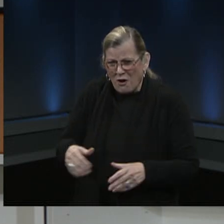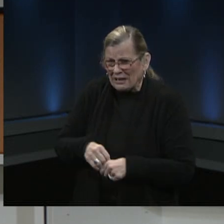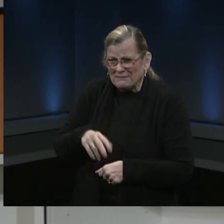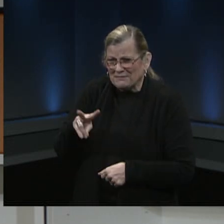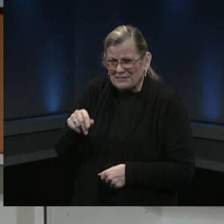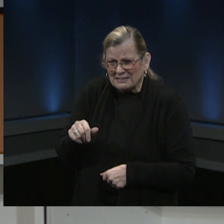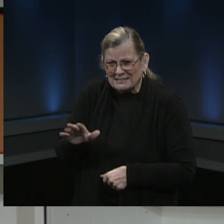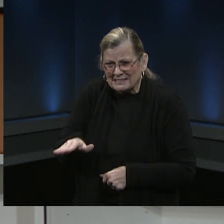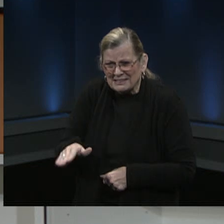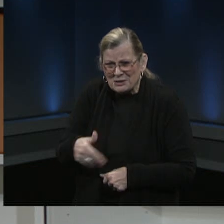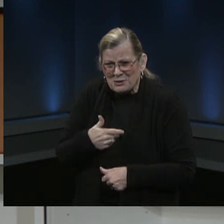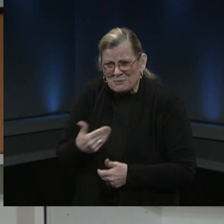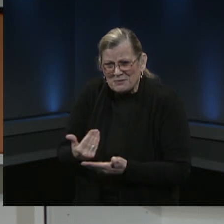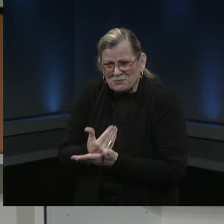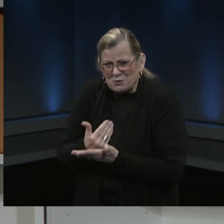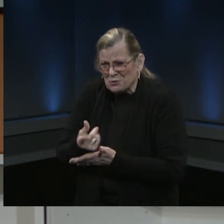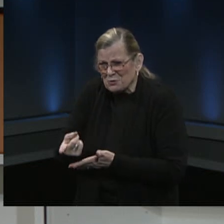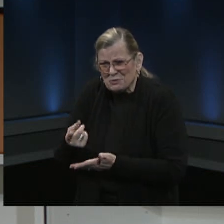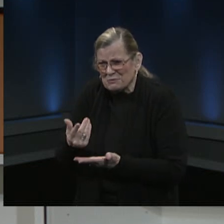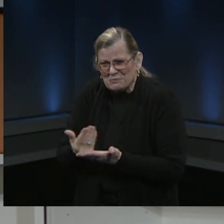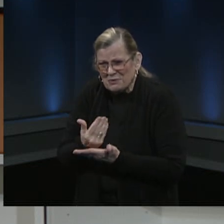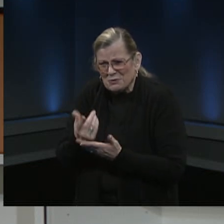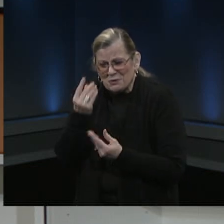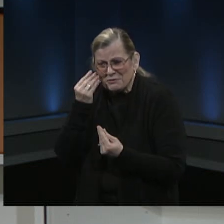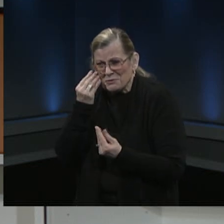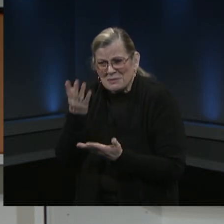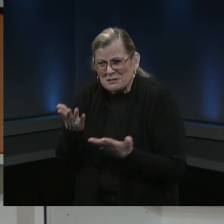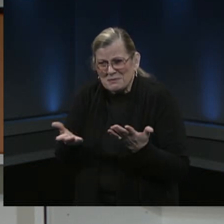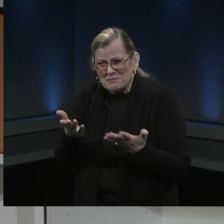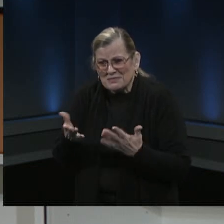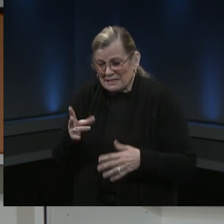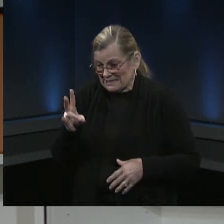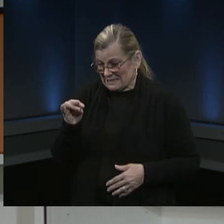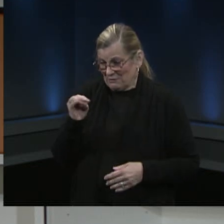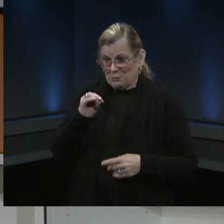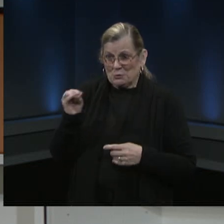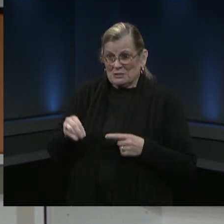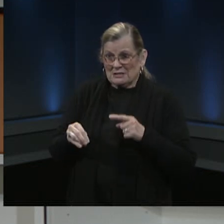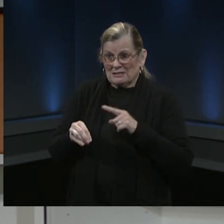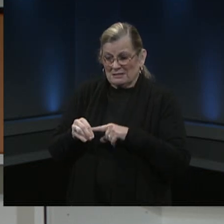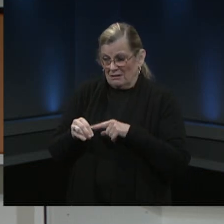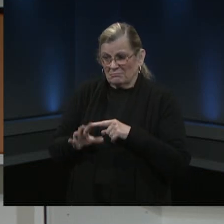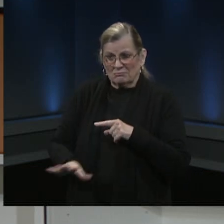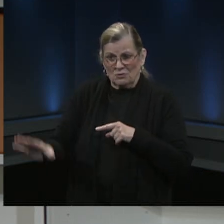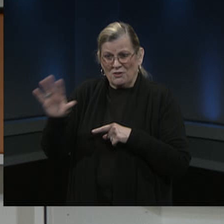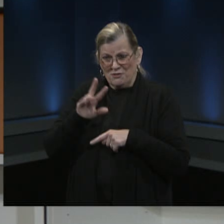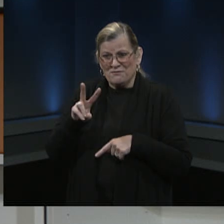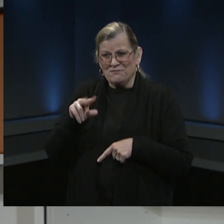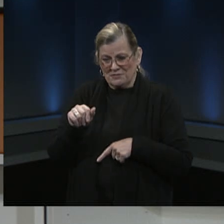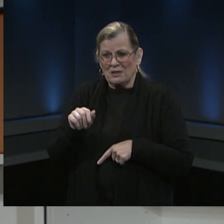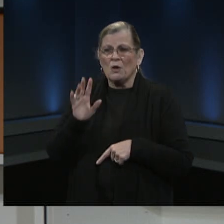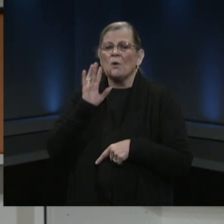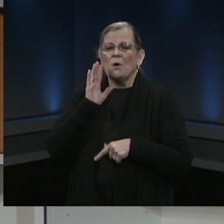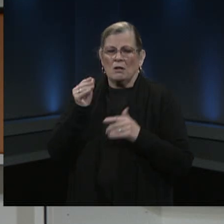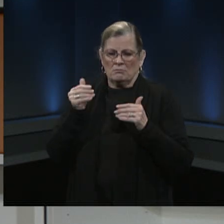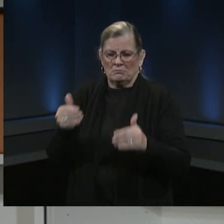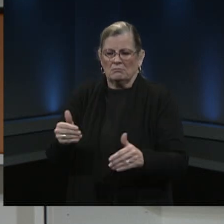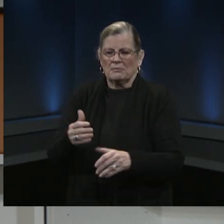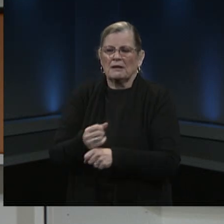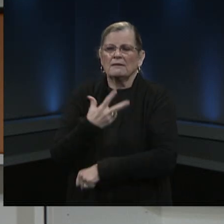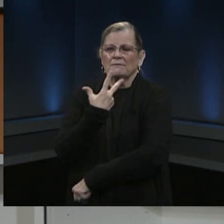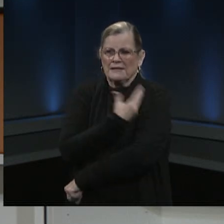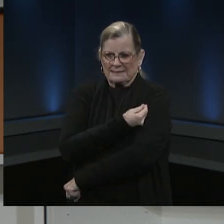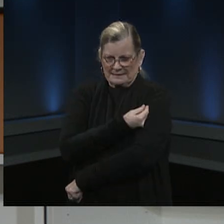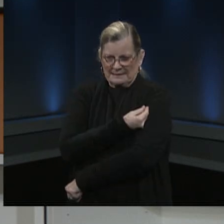off the wire before i came here seventy percent of virginians say they will get the vaccination which is far